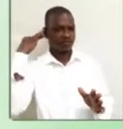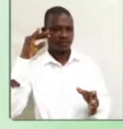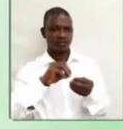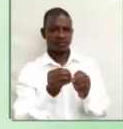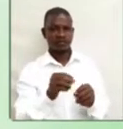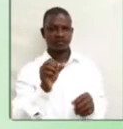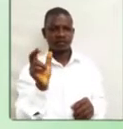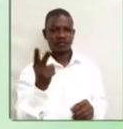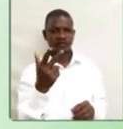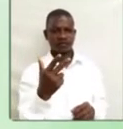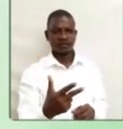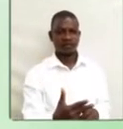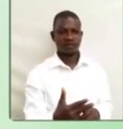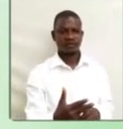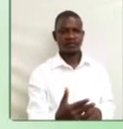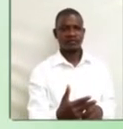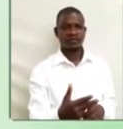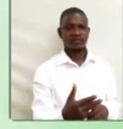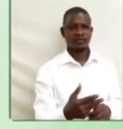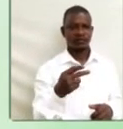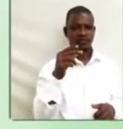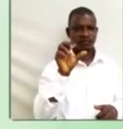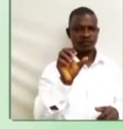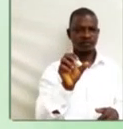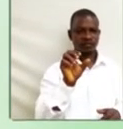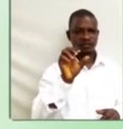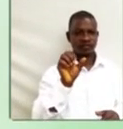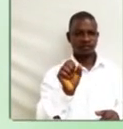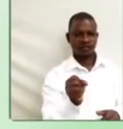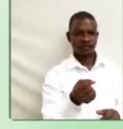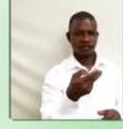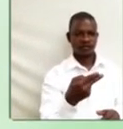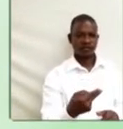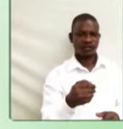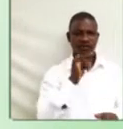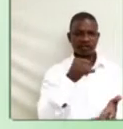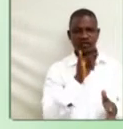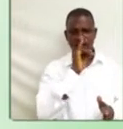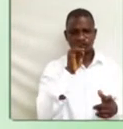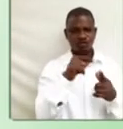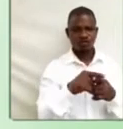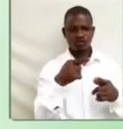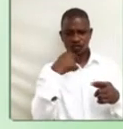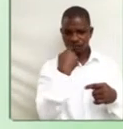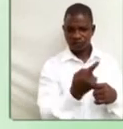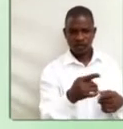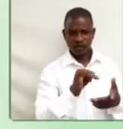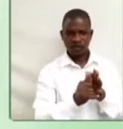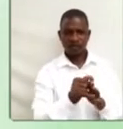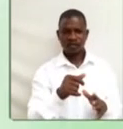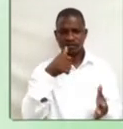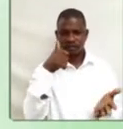number 13. Sh. Sh. It is used to pronounce letters